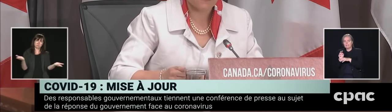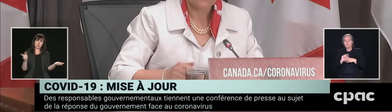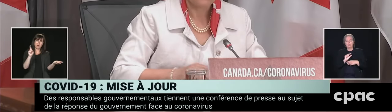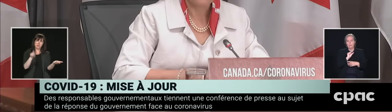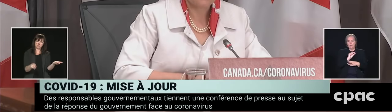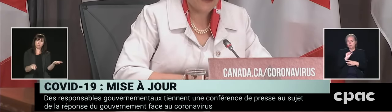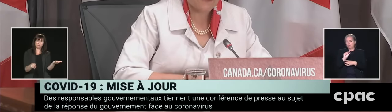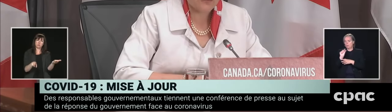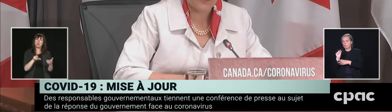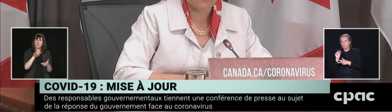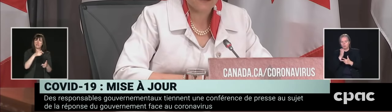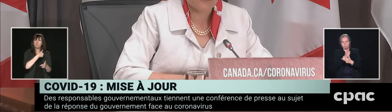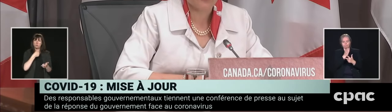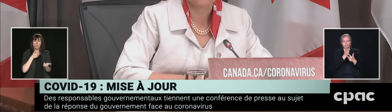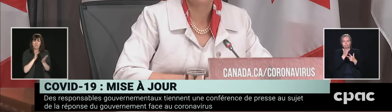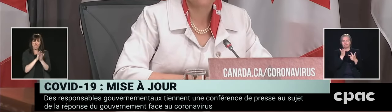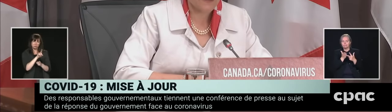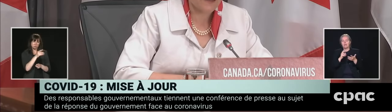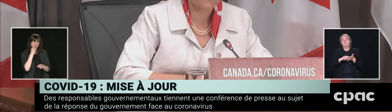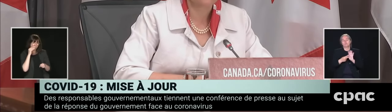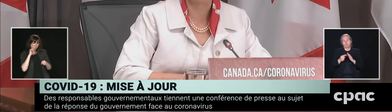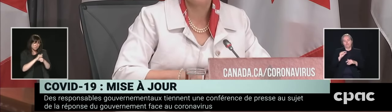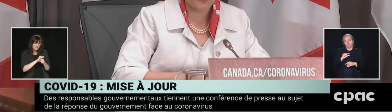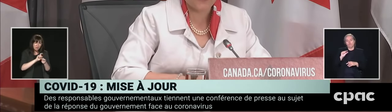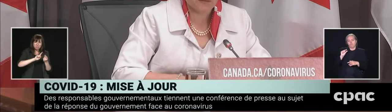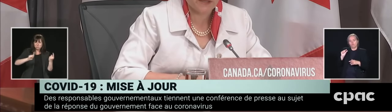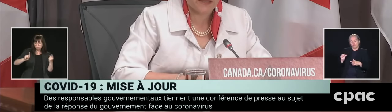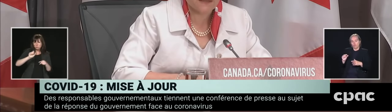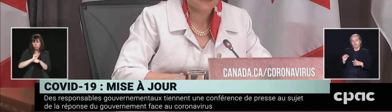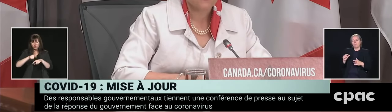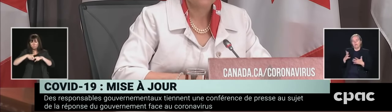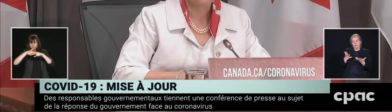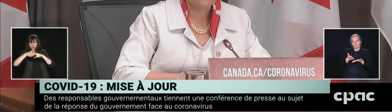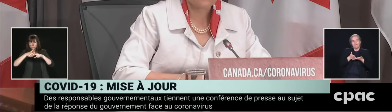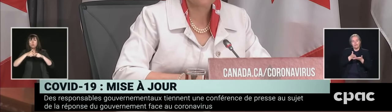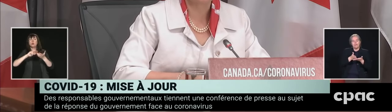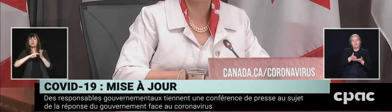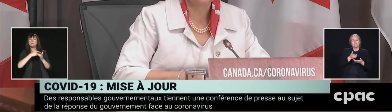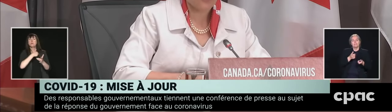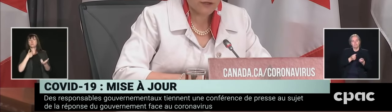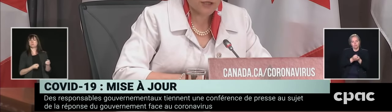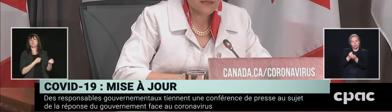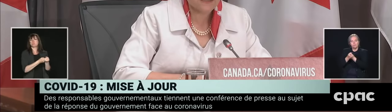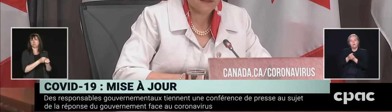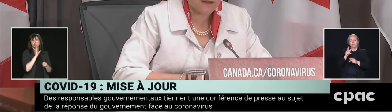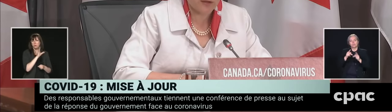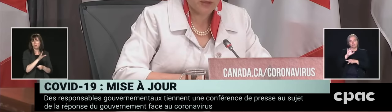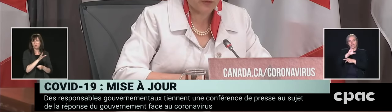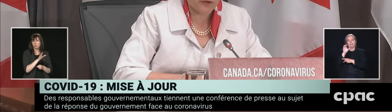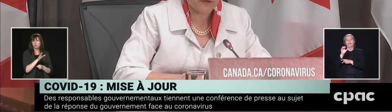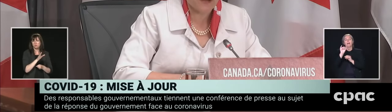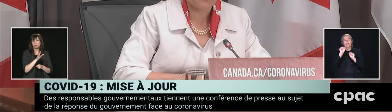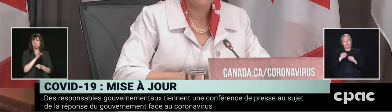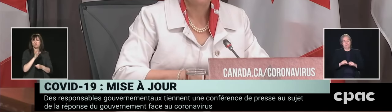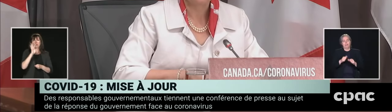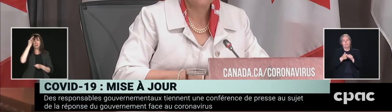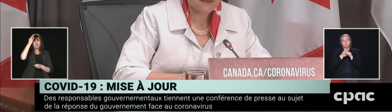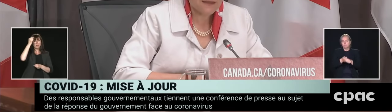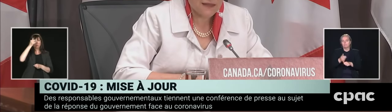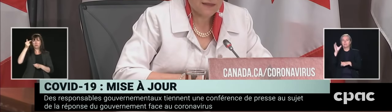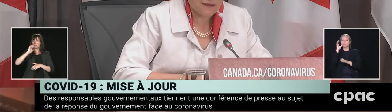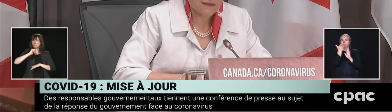thing. And that is why our government has put in place the largest economic program